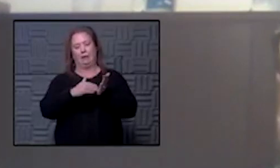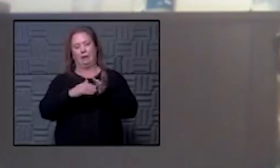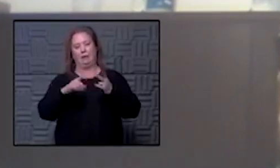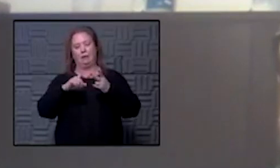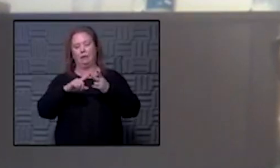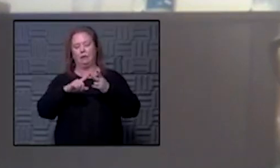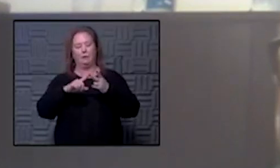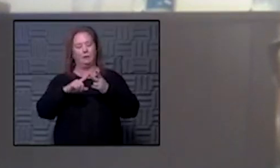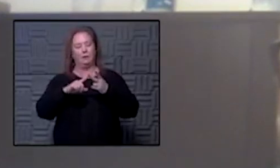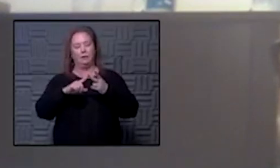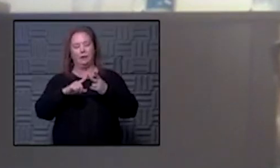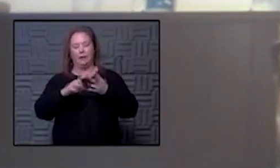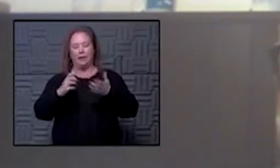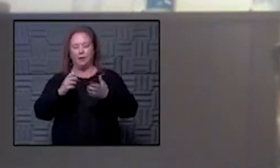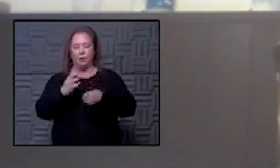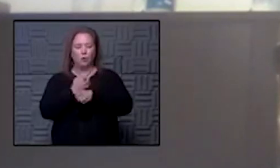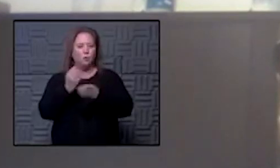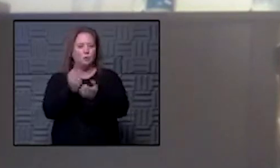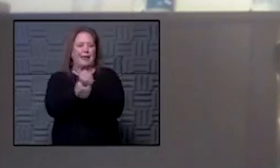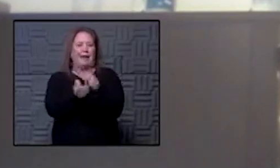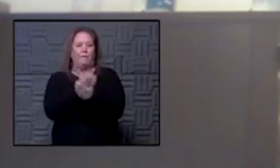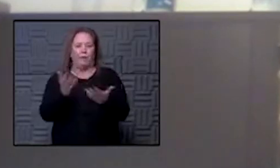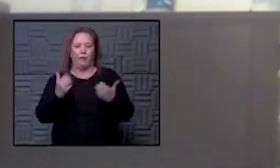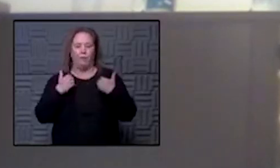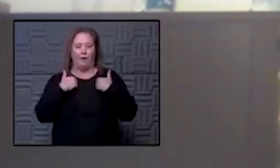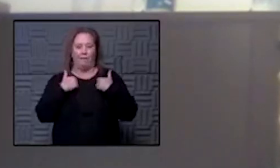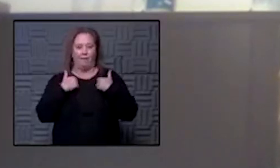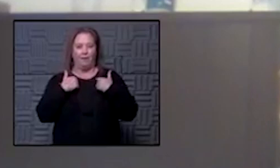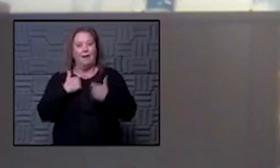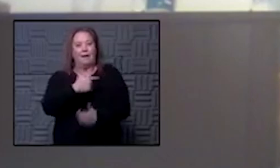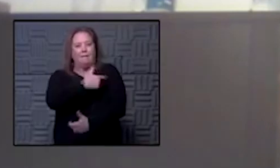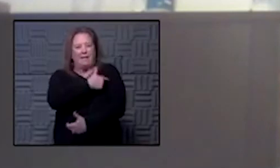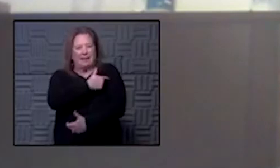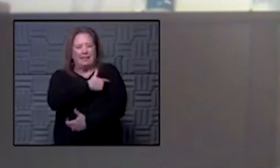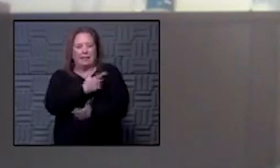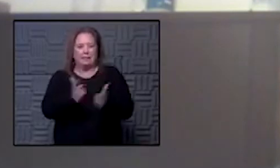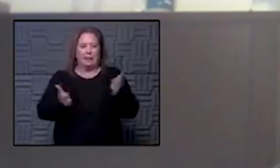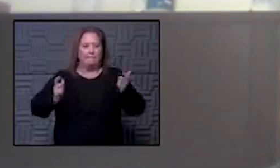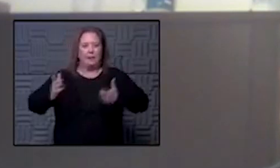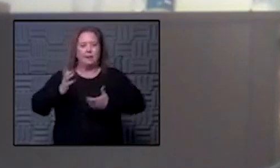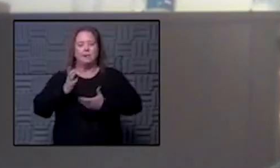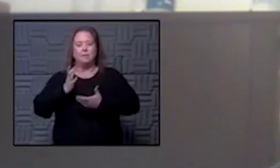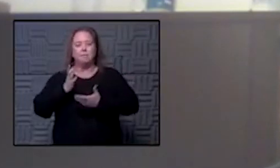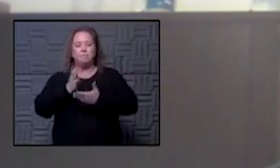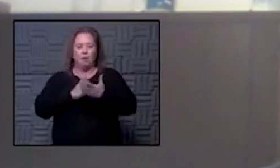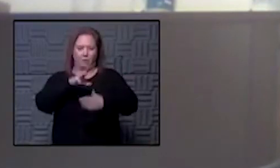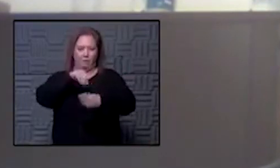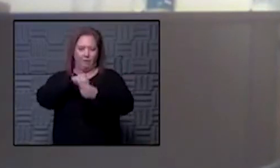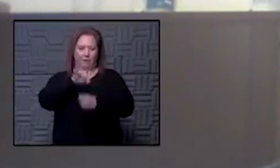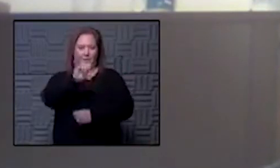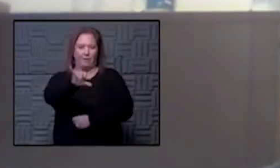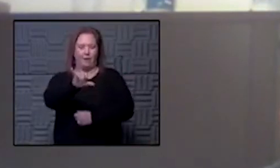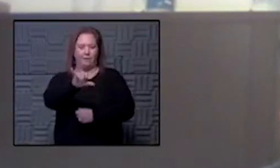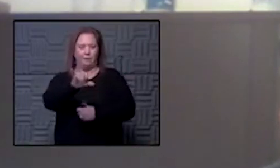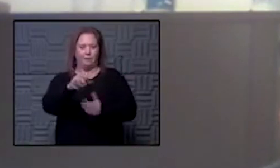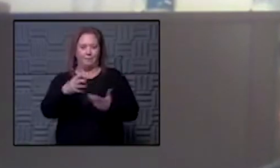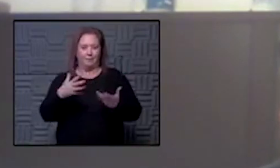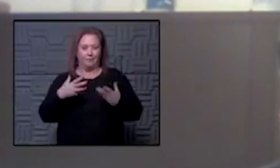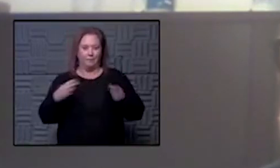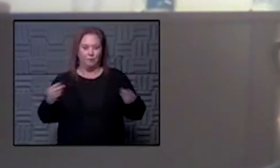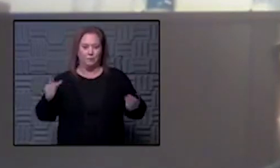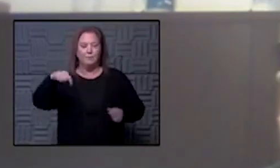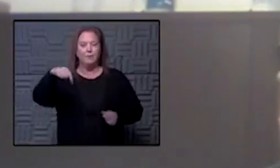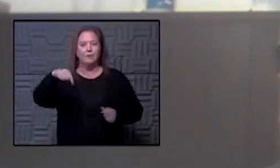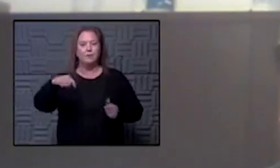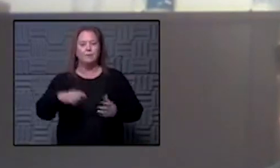putting the whole arsenal of tools put together and vaccines is a big part of that and and so i i just would say you know